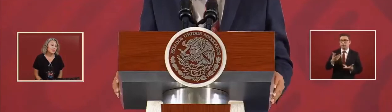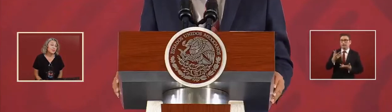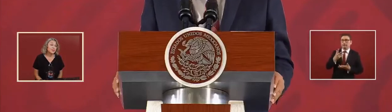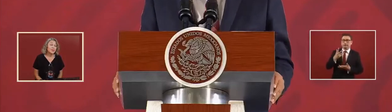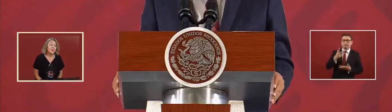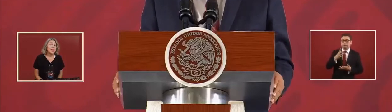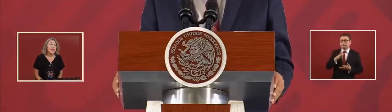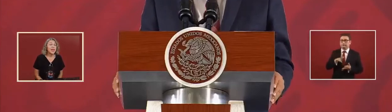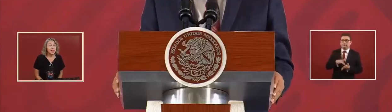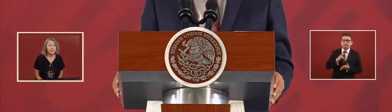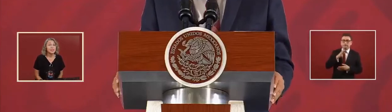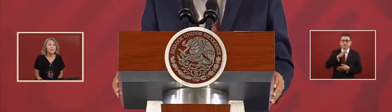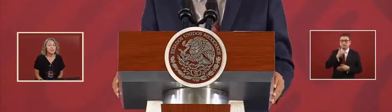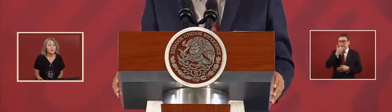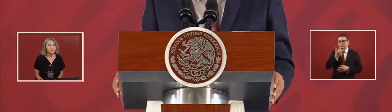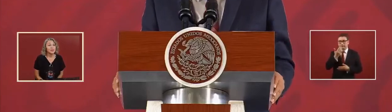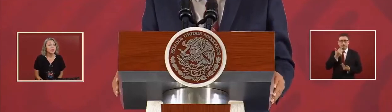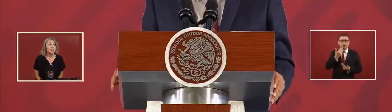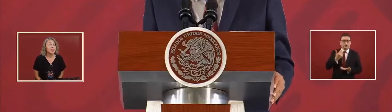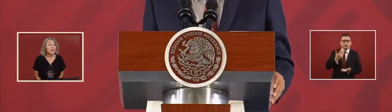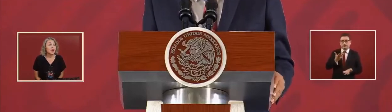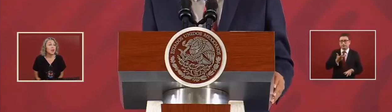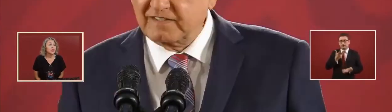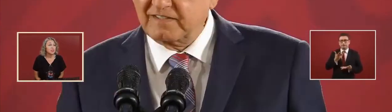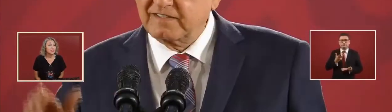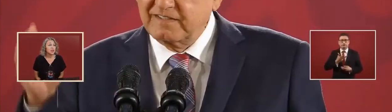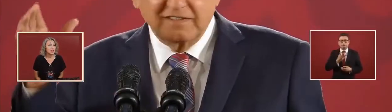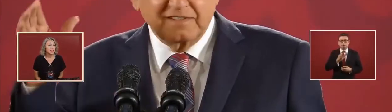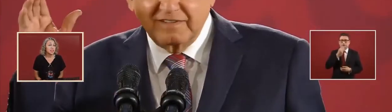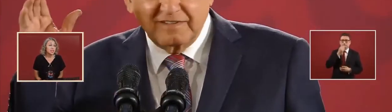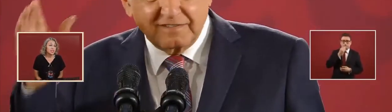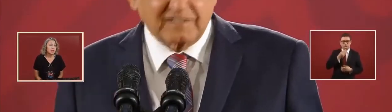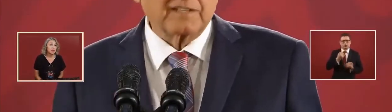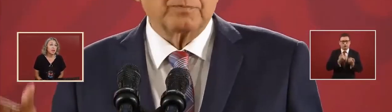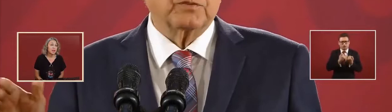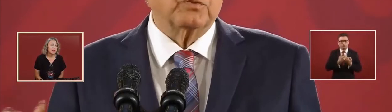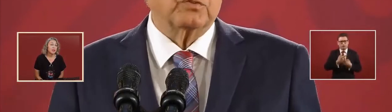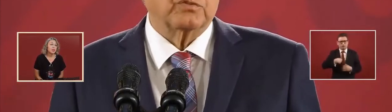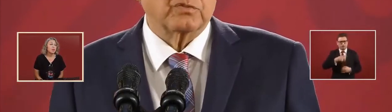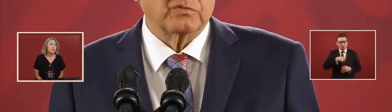And also in a sincere way, we need to be respectful.